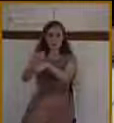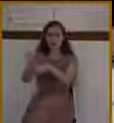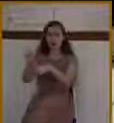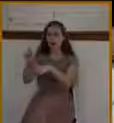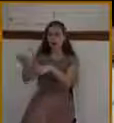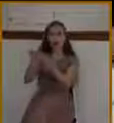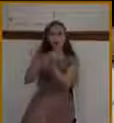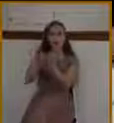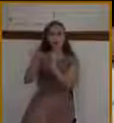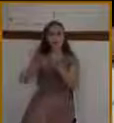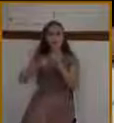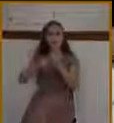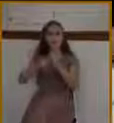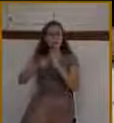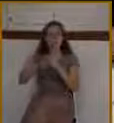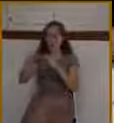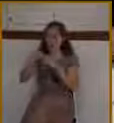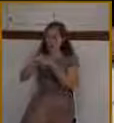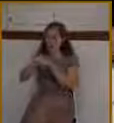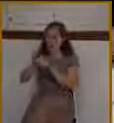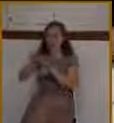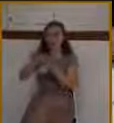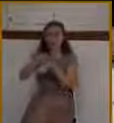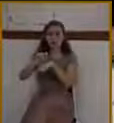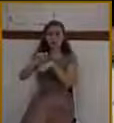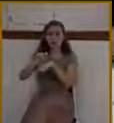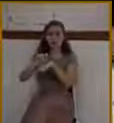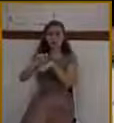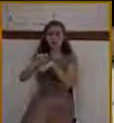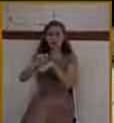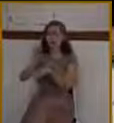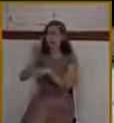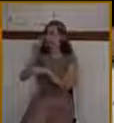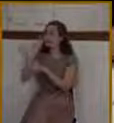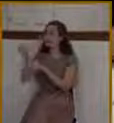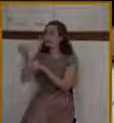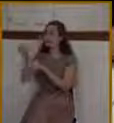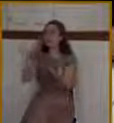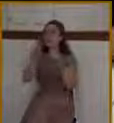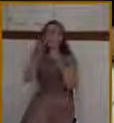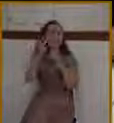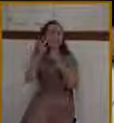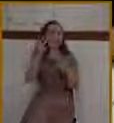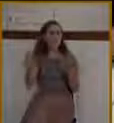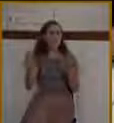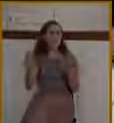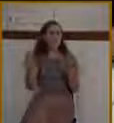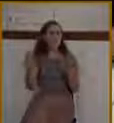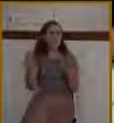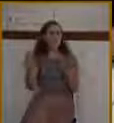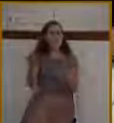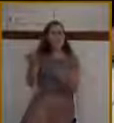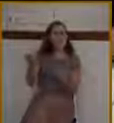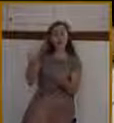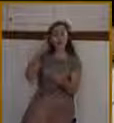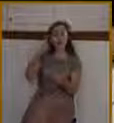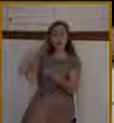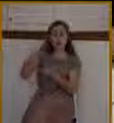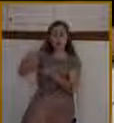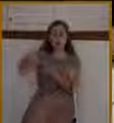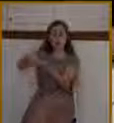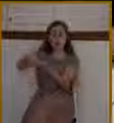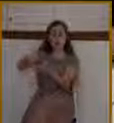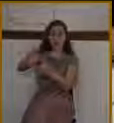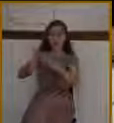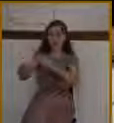do? He comes to the temple, walks in, he looks around. What do you think Jesus saw when he looked around in the temple that day? He saw the money changers.